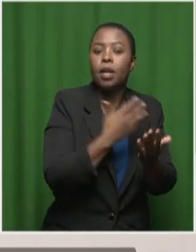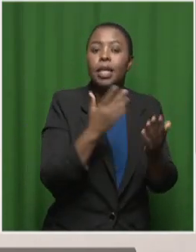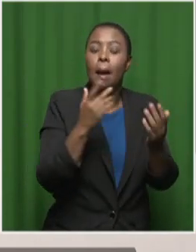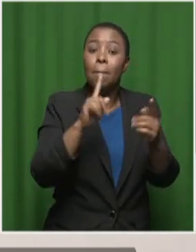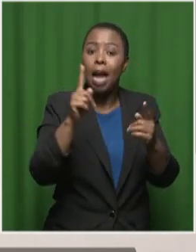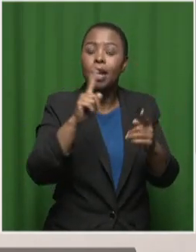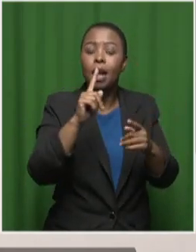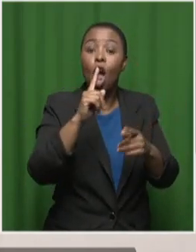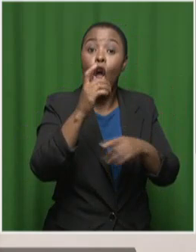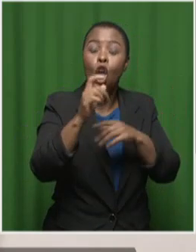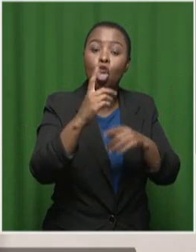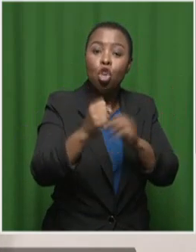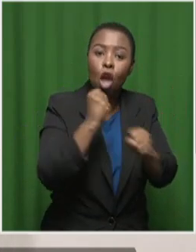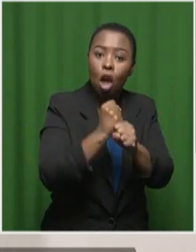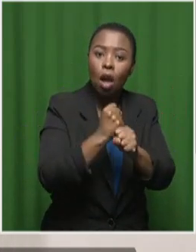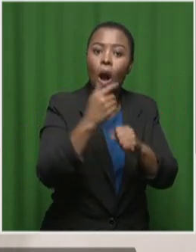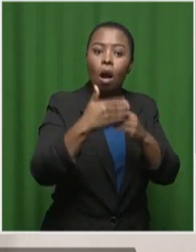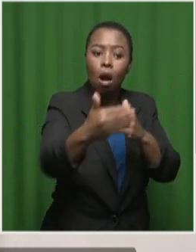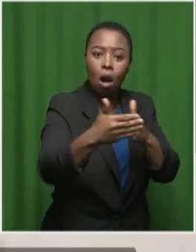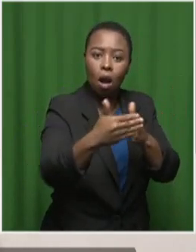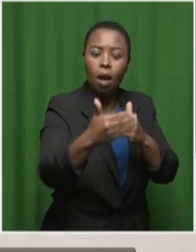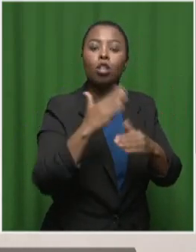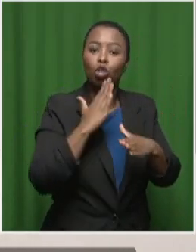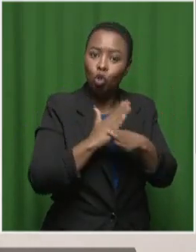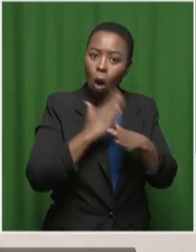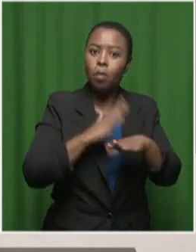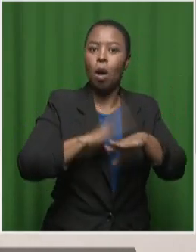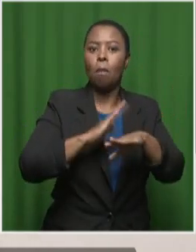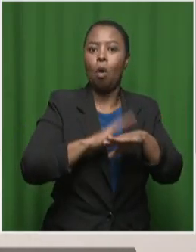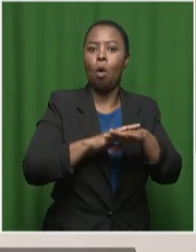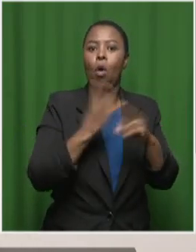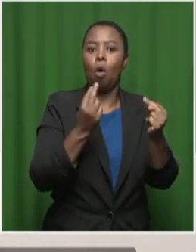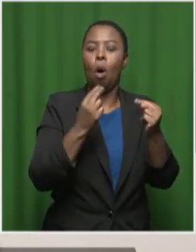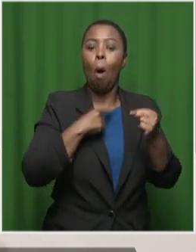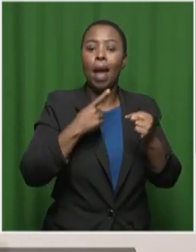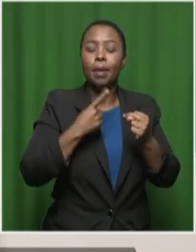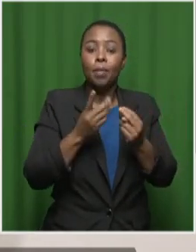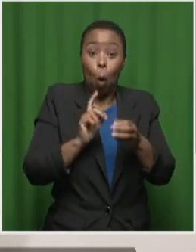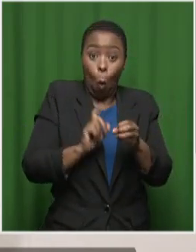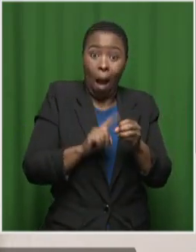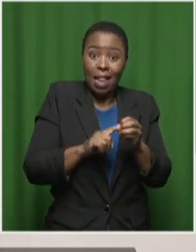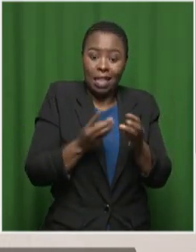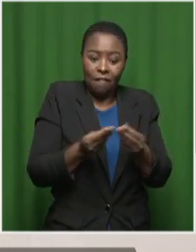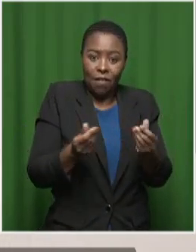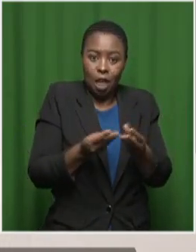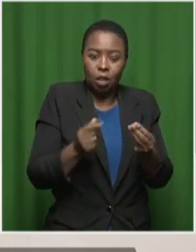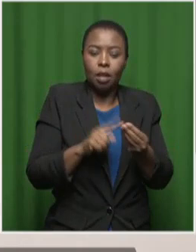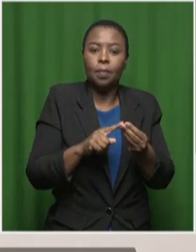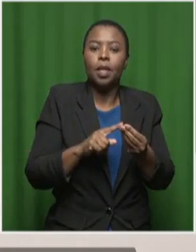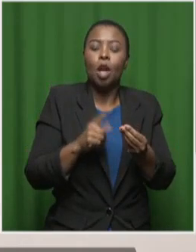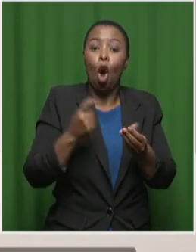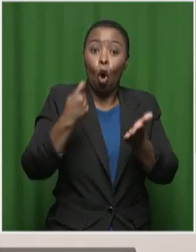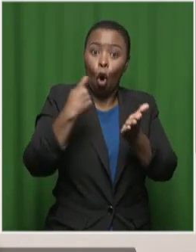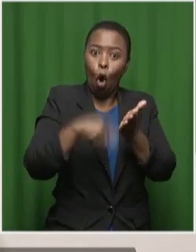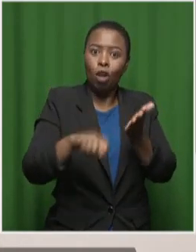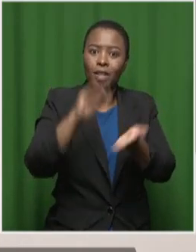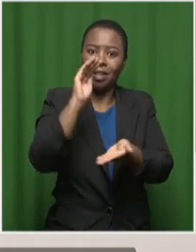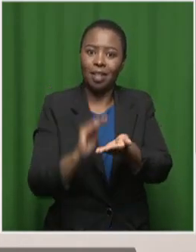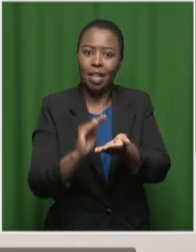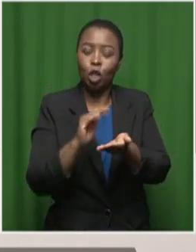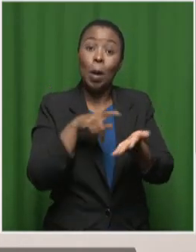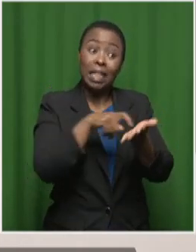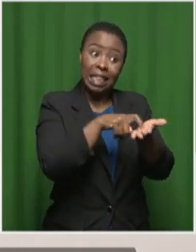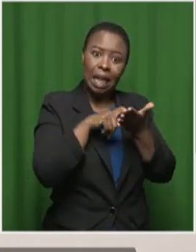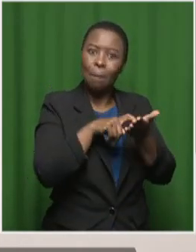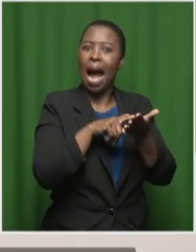new jobs being created because the quality of product was improving, the cost was coming down, and therefore the demand shot up.